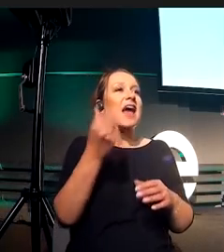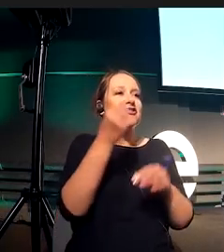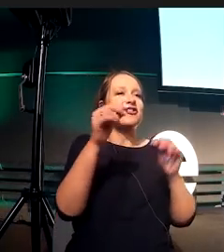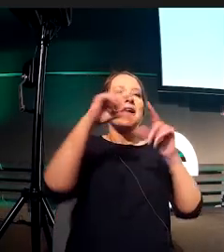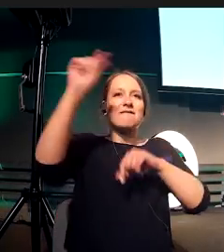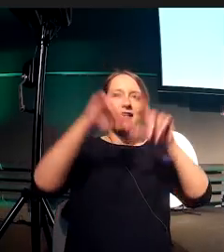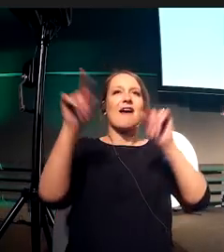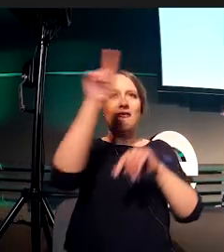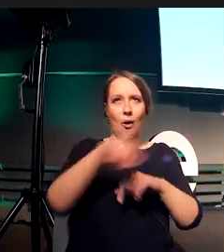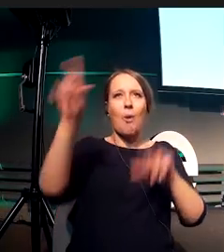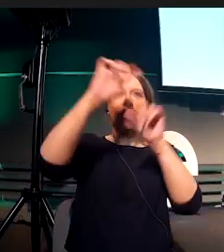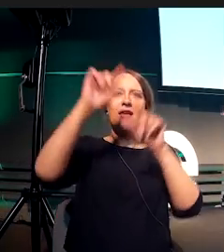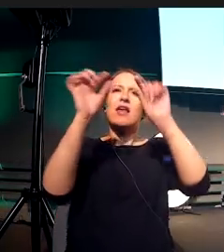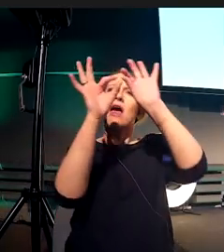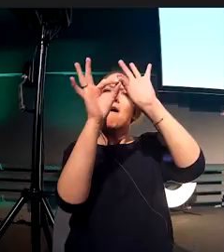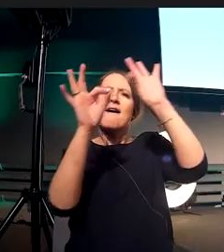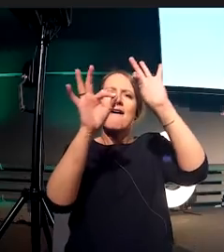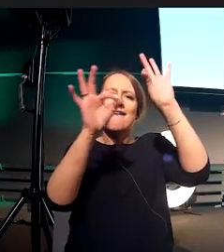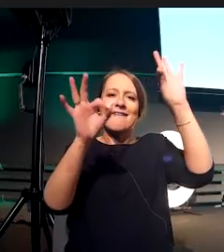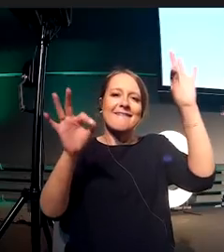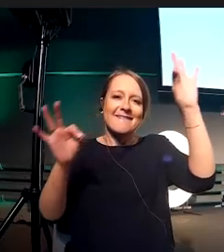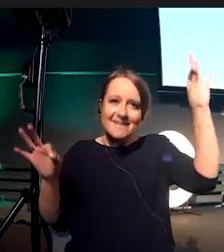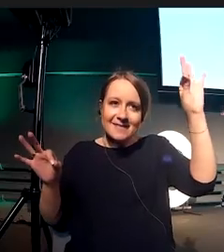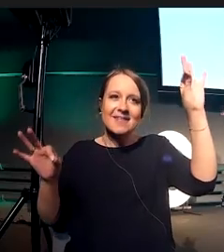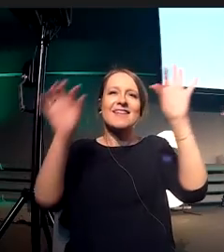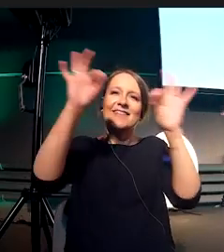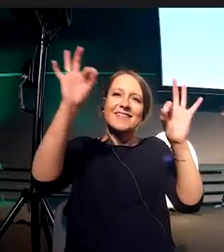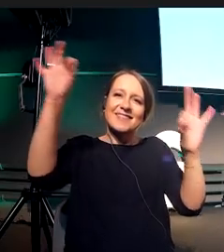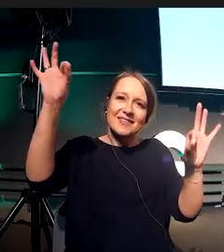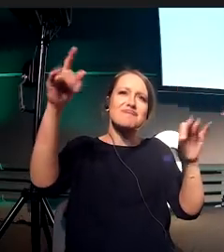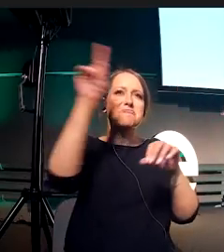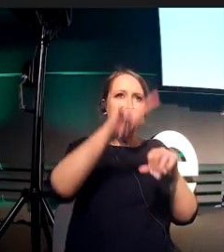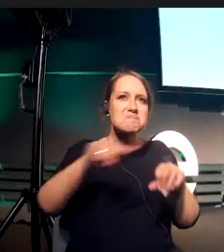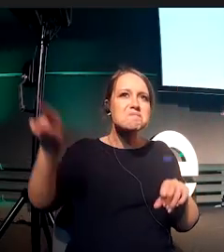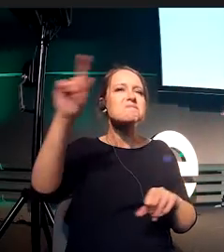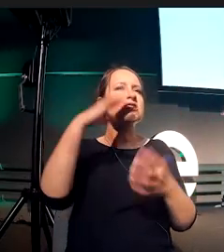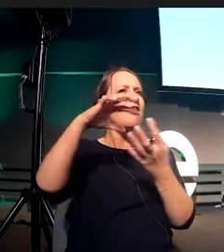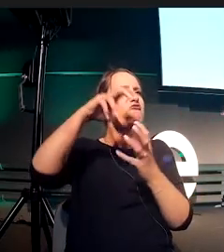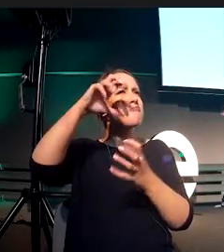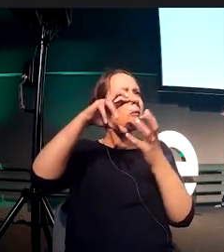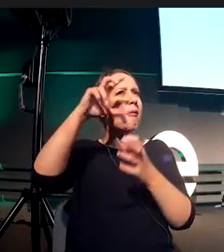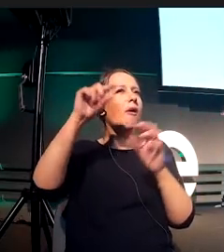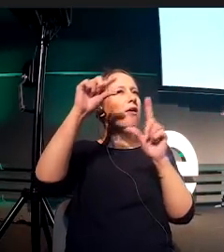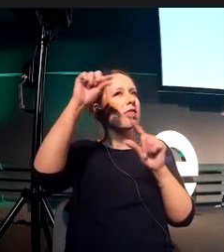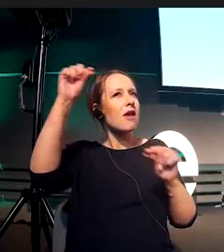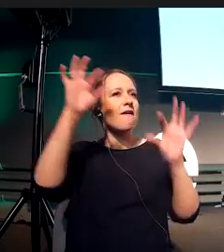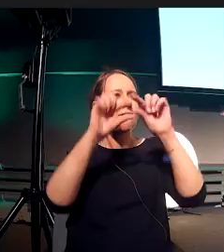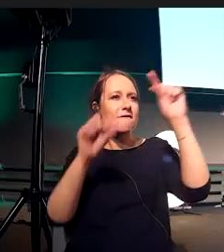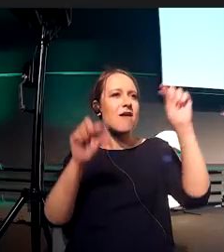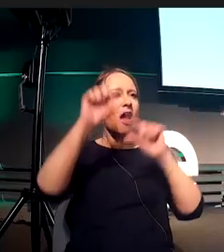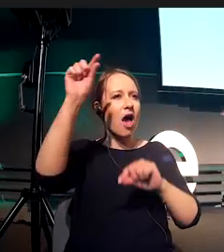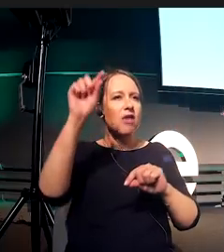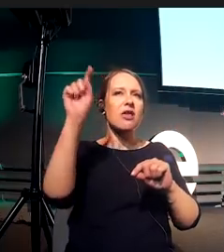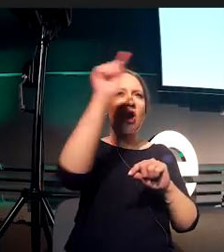you can see that the ratio of the star to the circle fits really good. It fits really good, and it